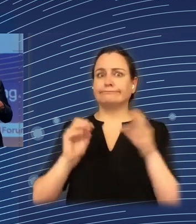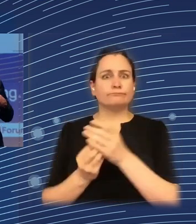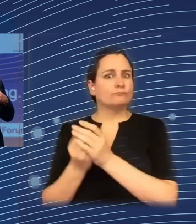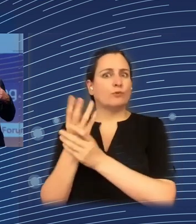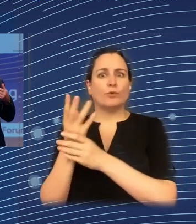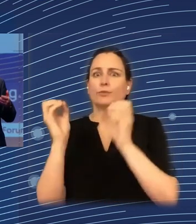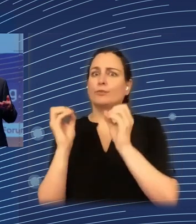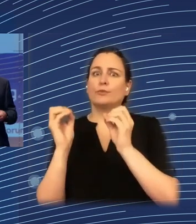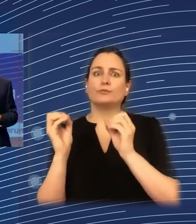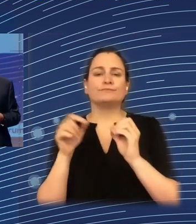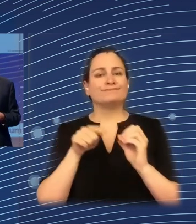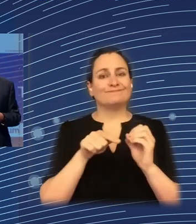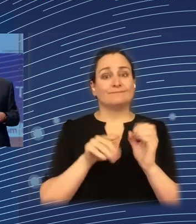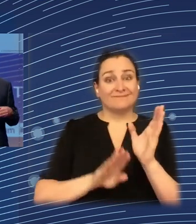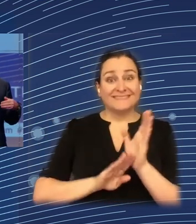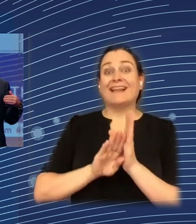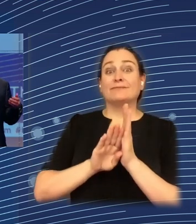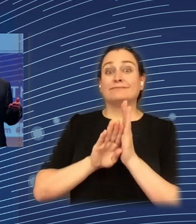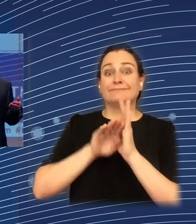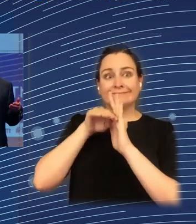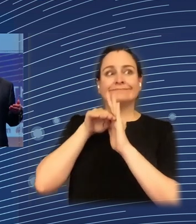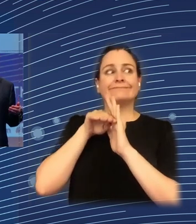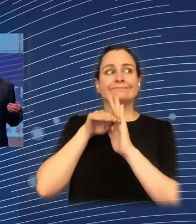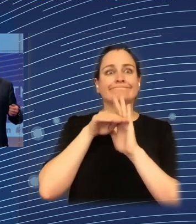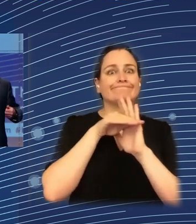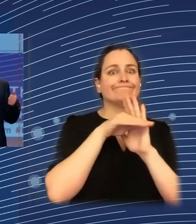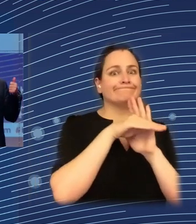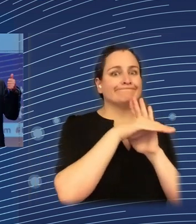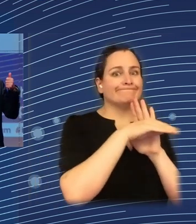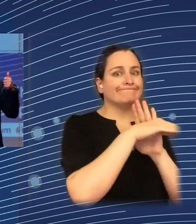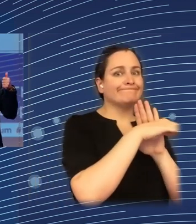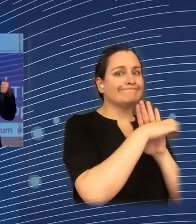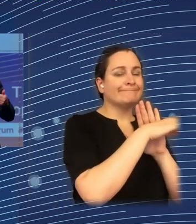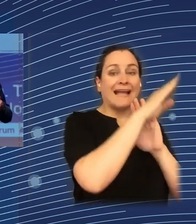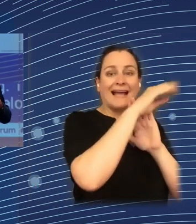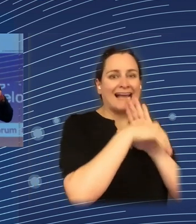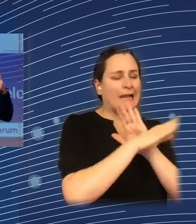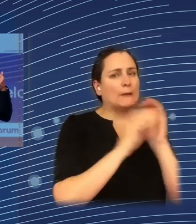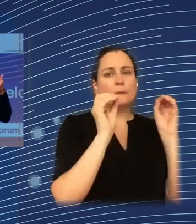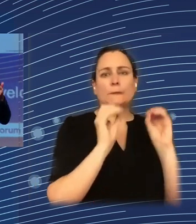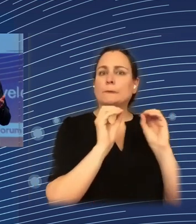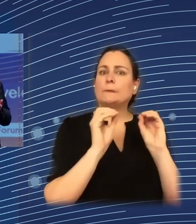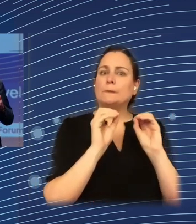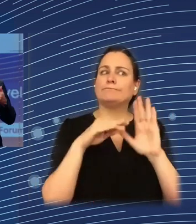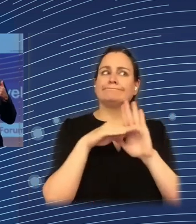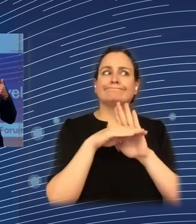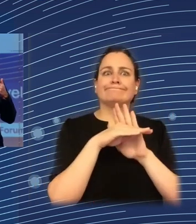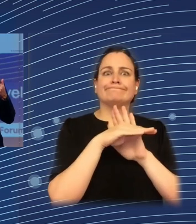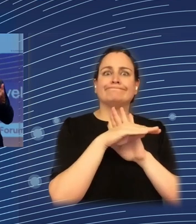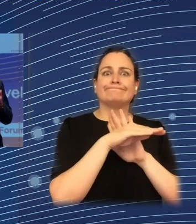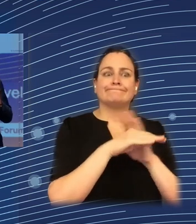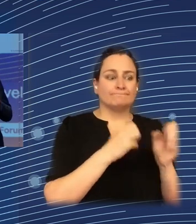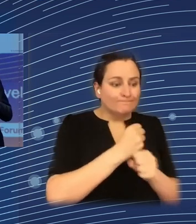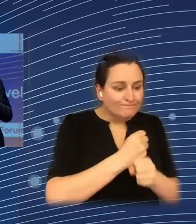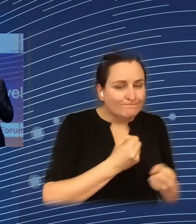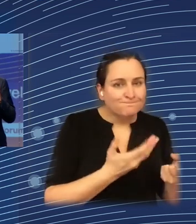That is, places that are growing below in terms of productivity, employment,